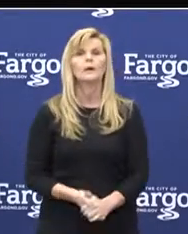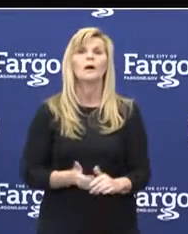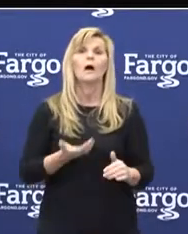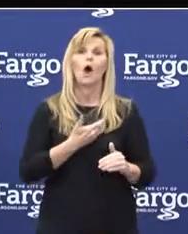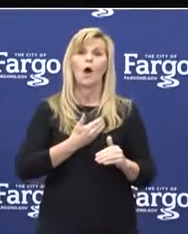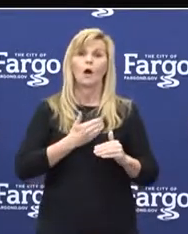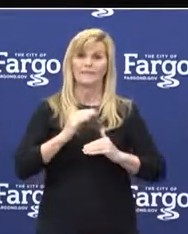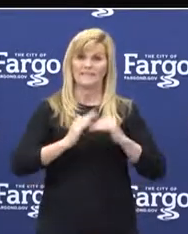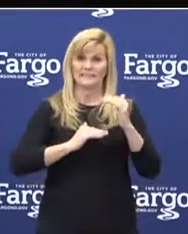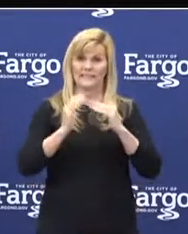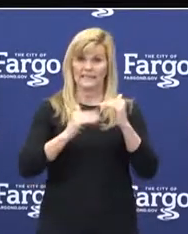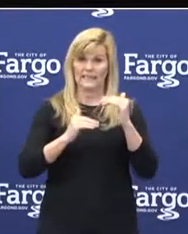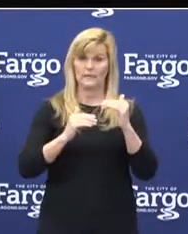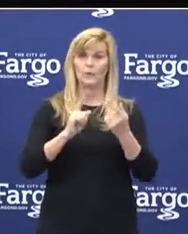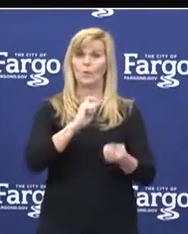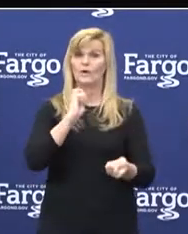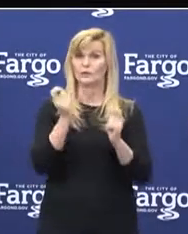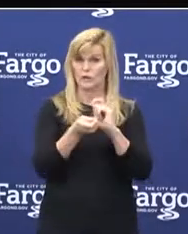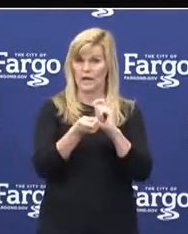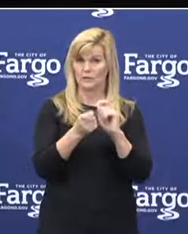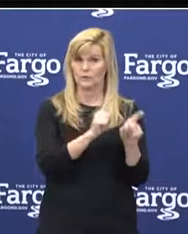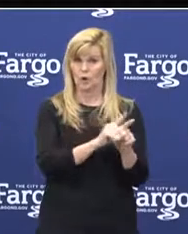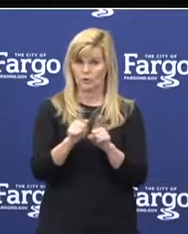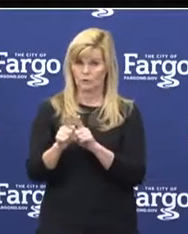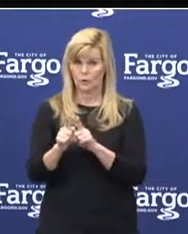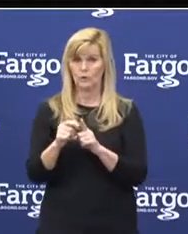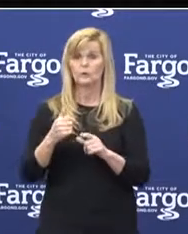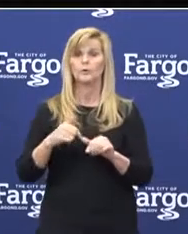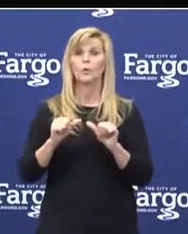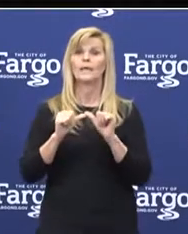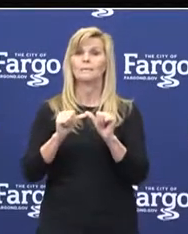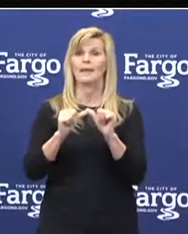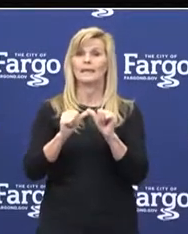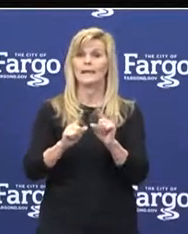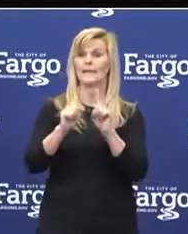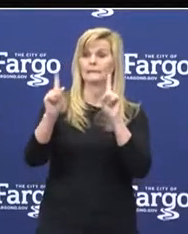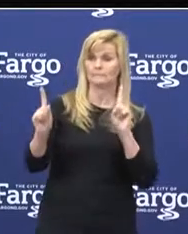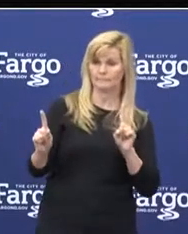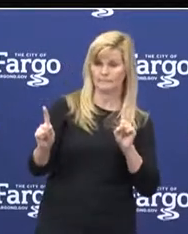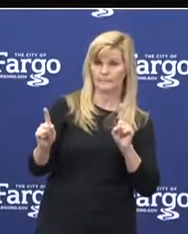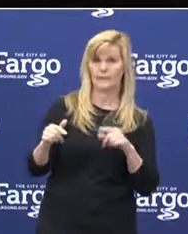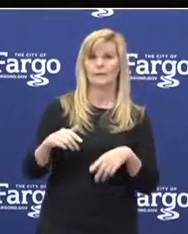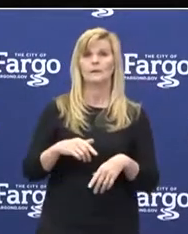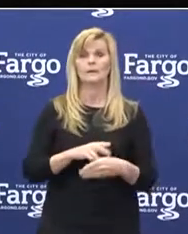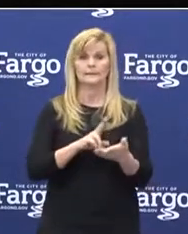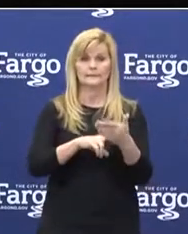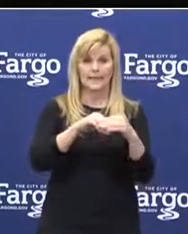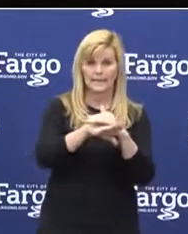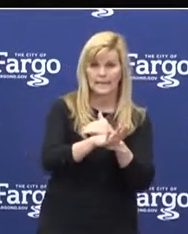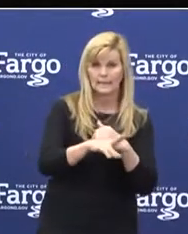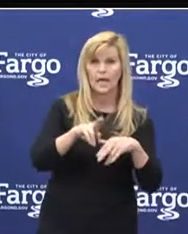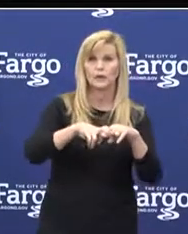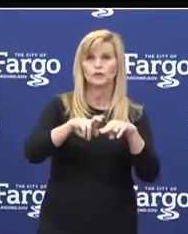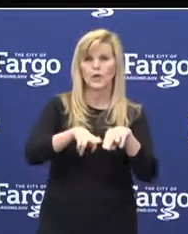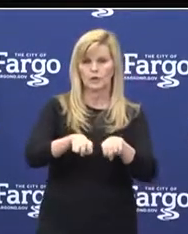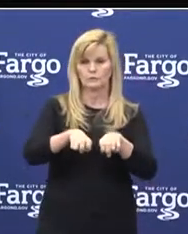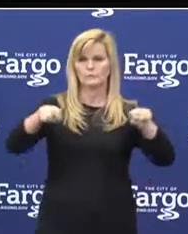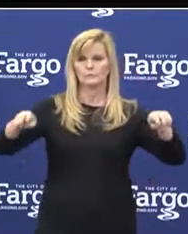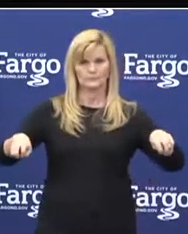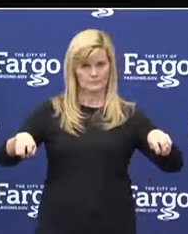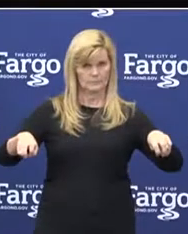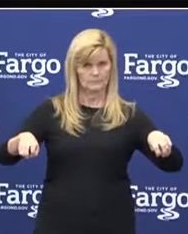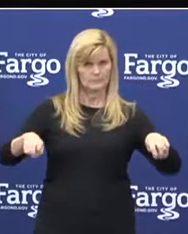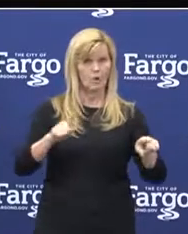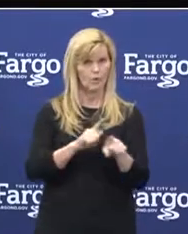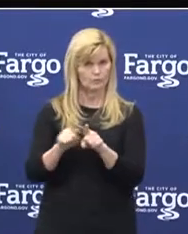facilities, both to maintain better physical separation, signage reminders, and chair separations in our waiting rooms, for